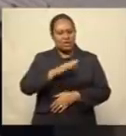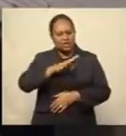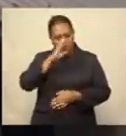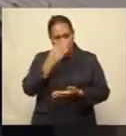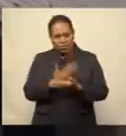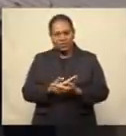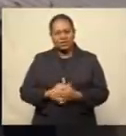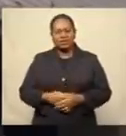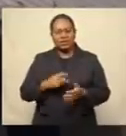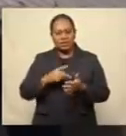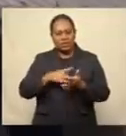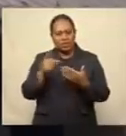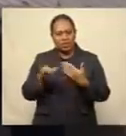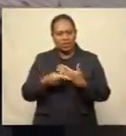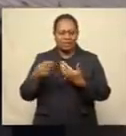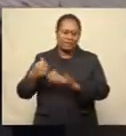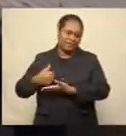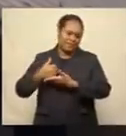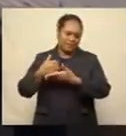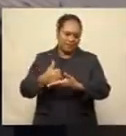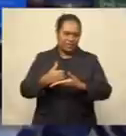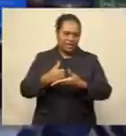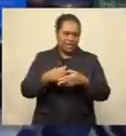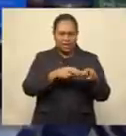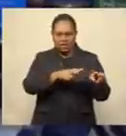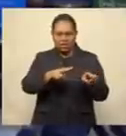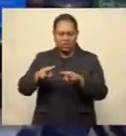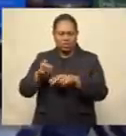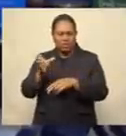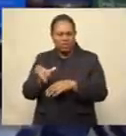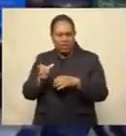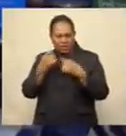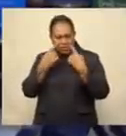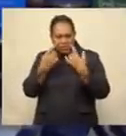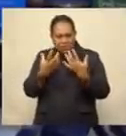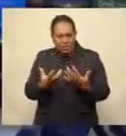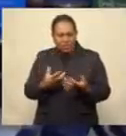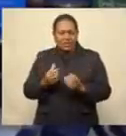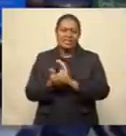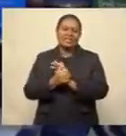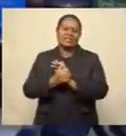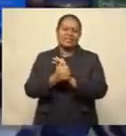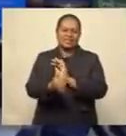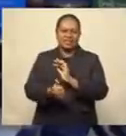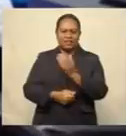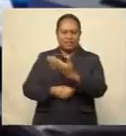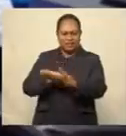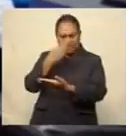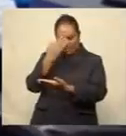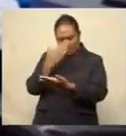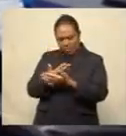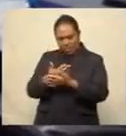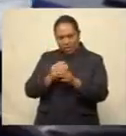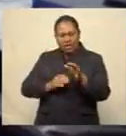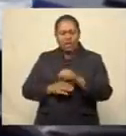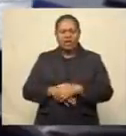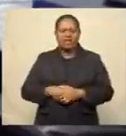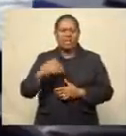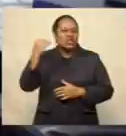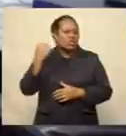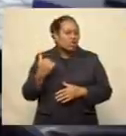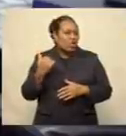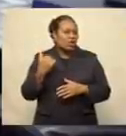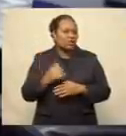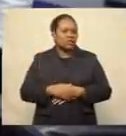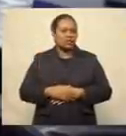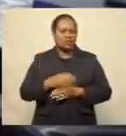The program provides support to supervisors designed to enhance the skills of candidates. The program includes short course modules